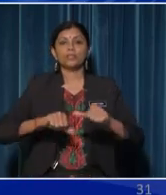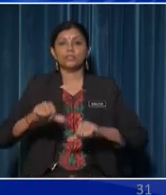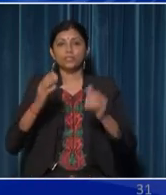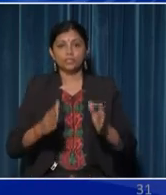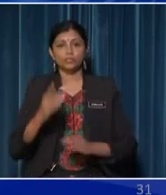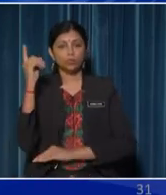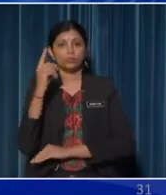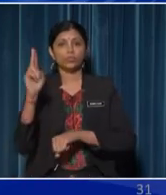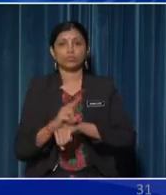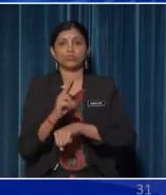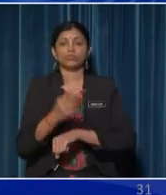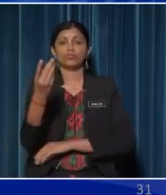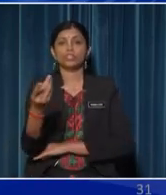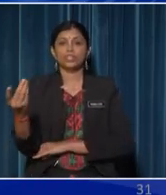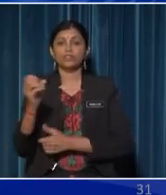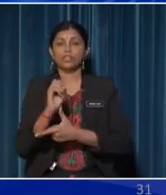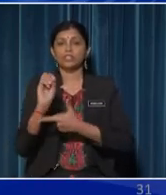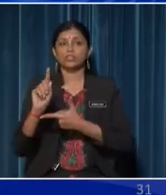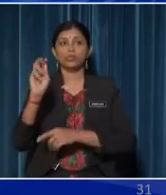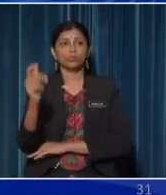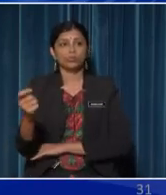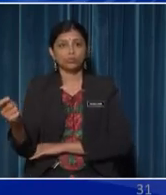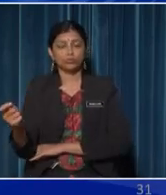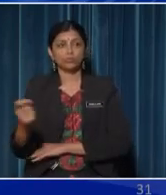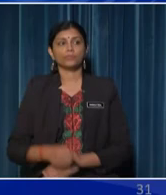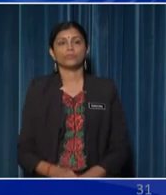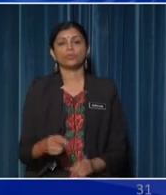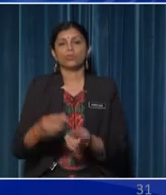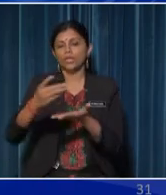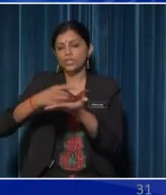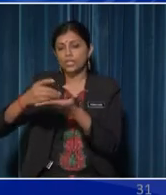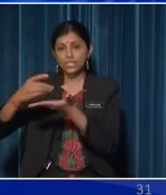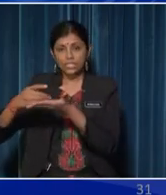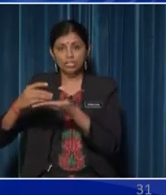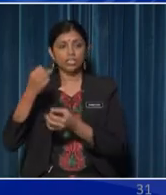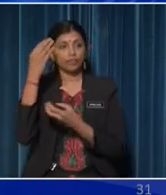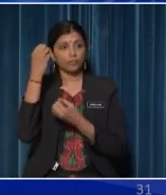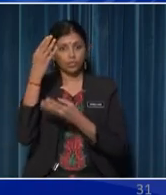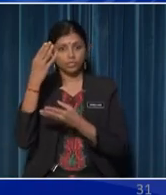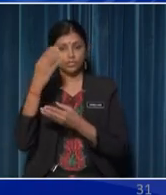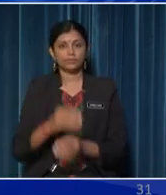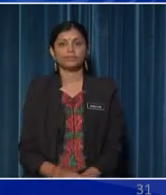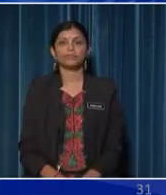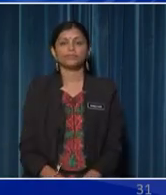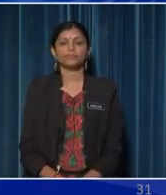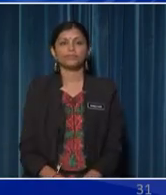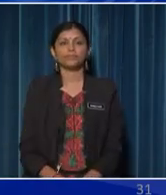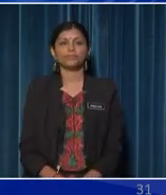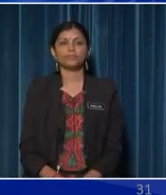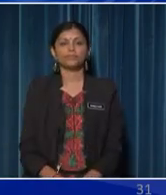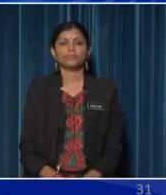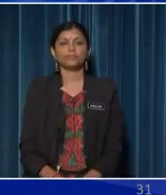Scientists always use additional devices or tools in order to get detailed information on an